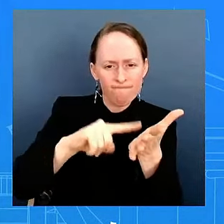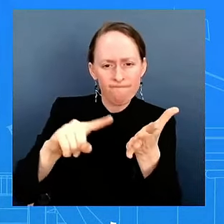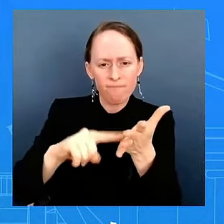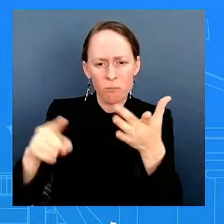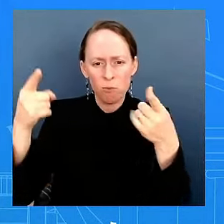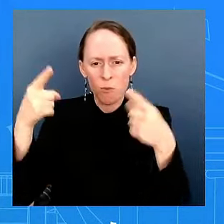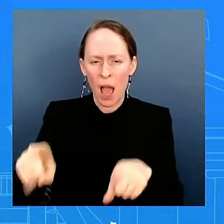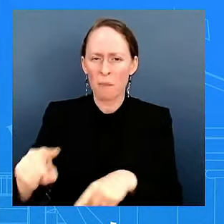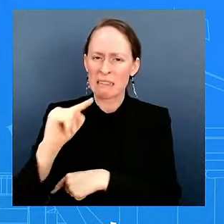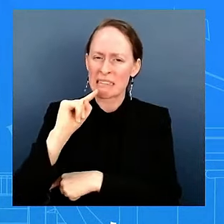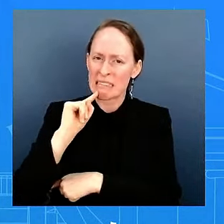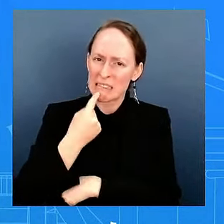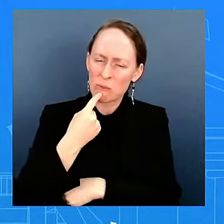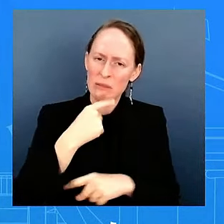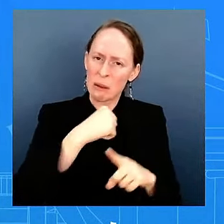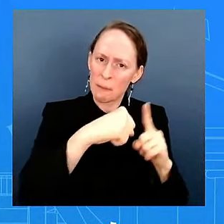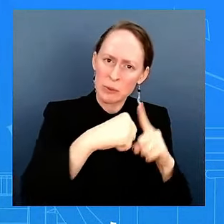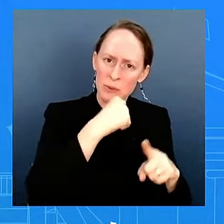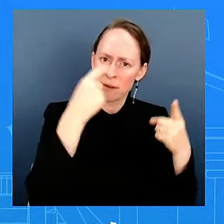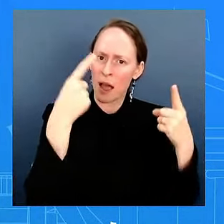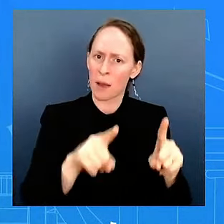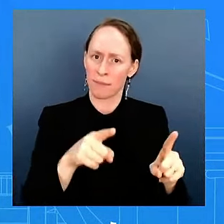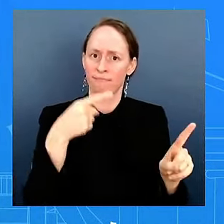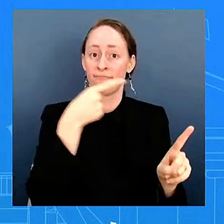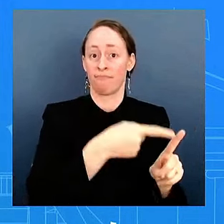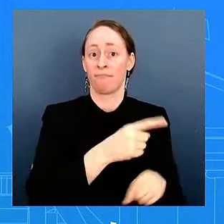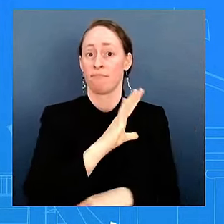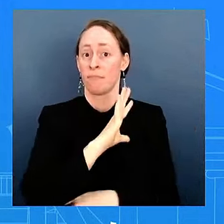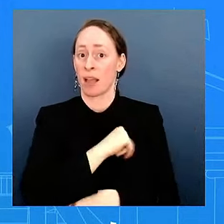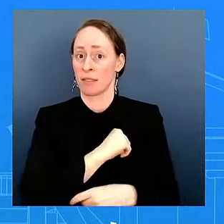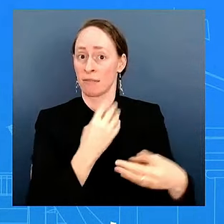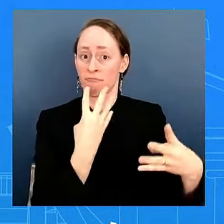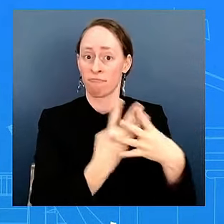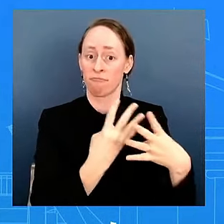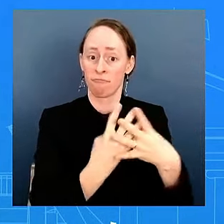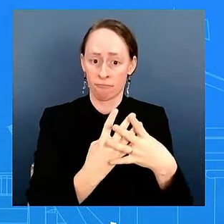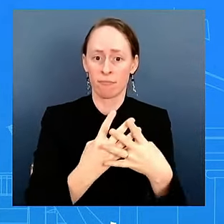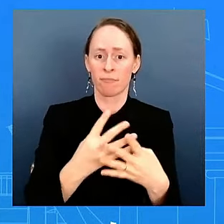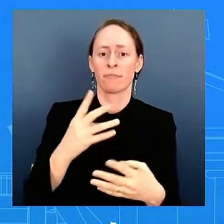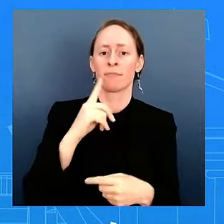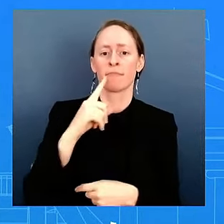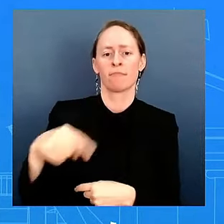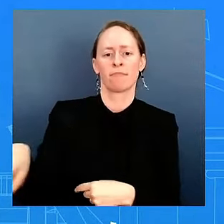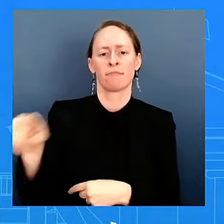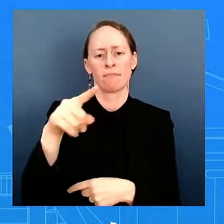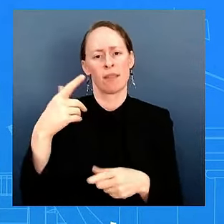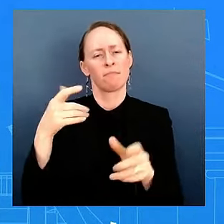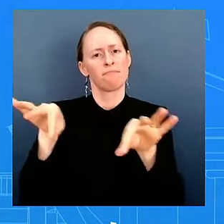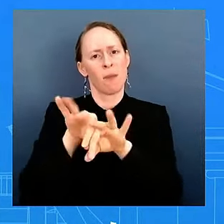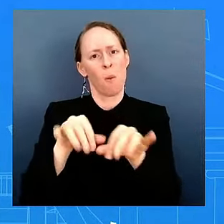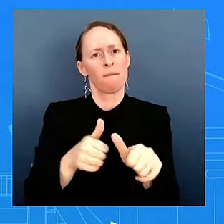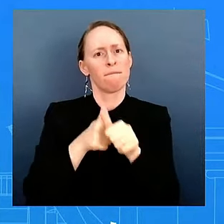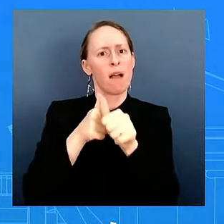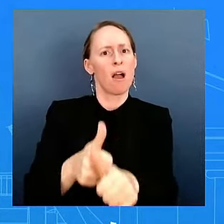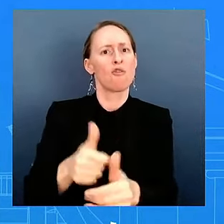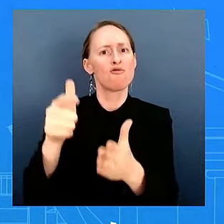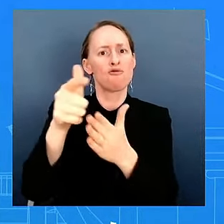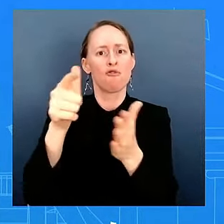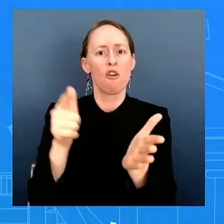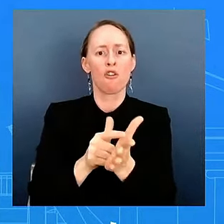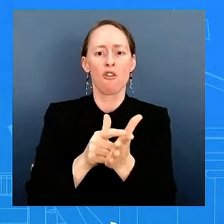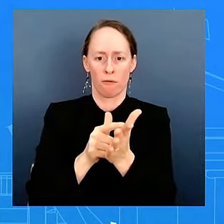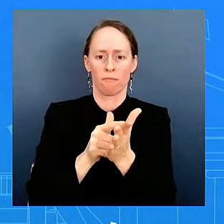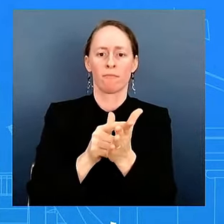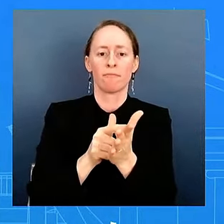soldiers. It is essential that the rule of law and due process prevail. That is what we're going to see. And obviously we're going to continue to